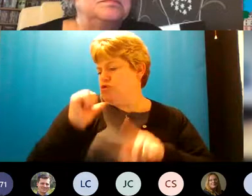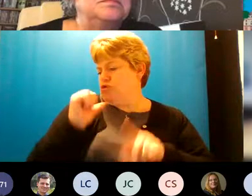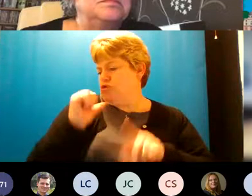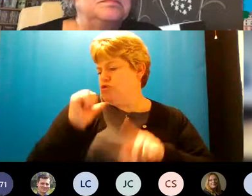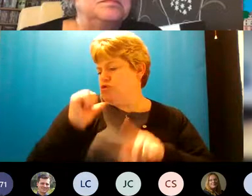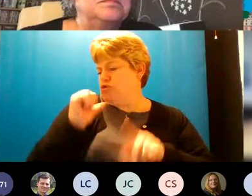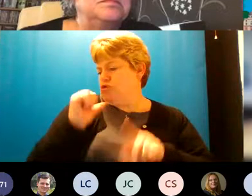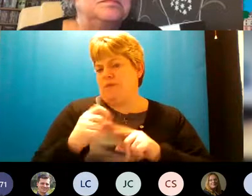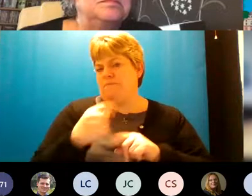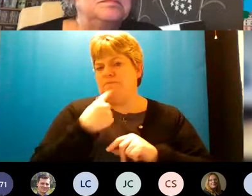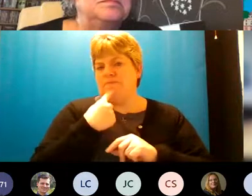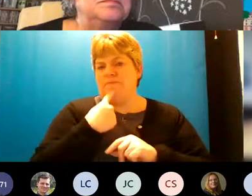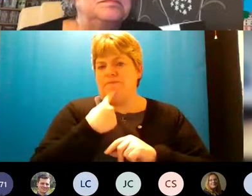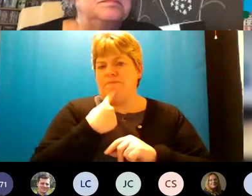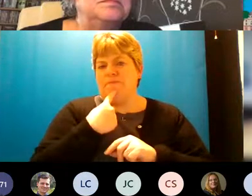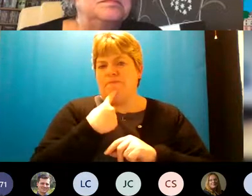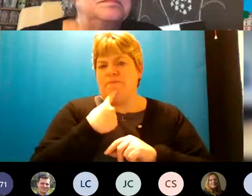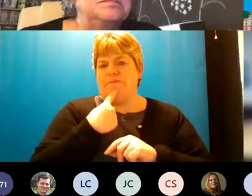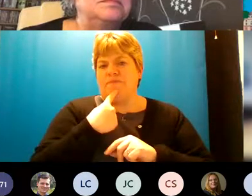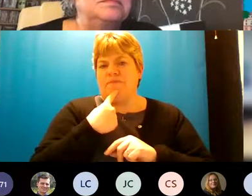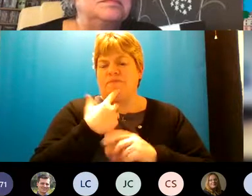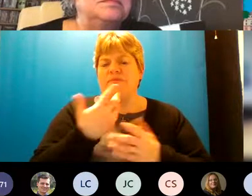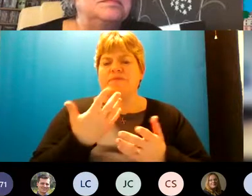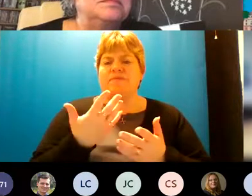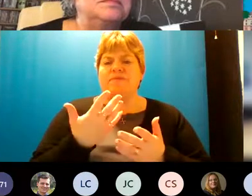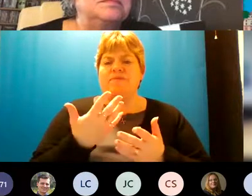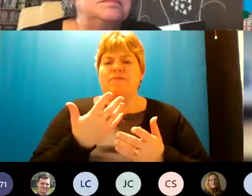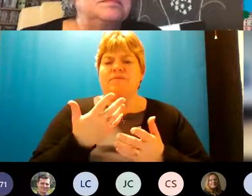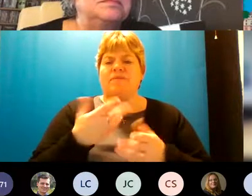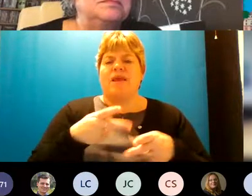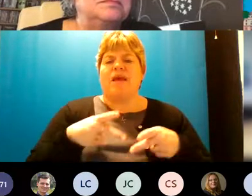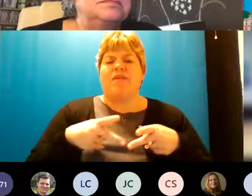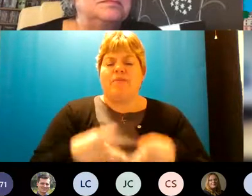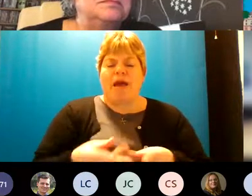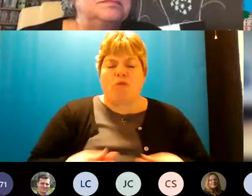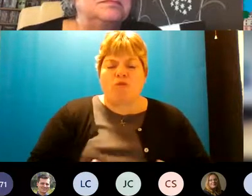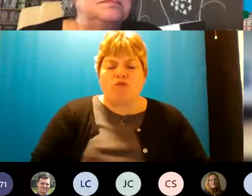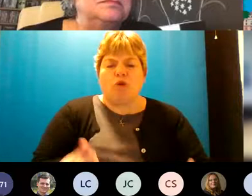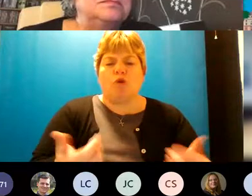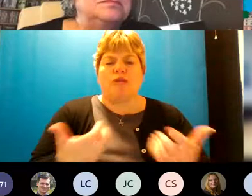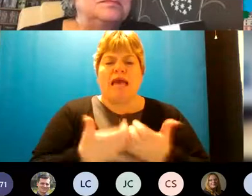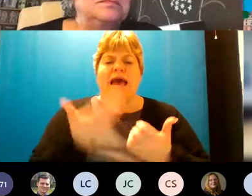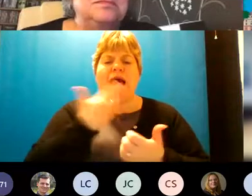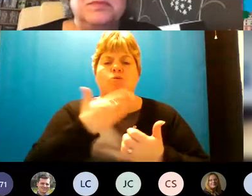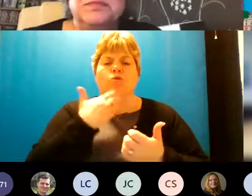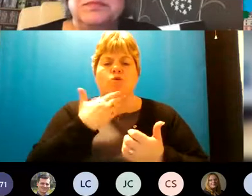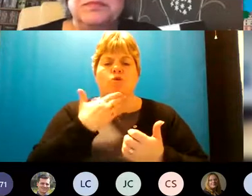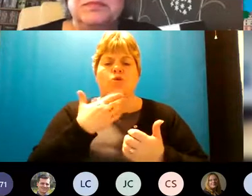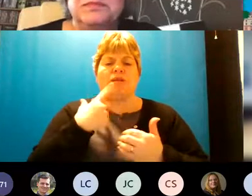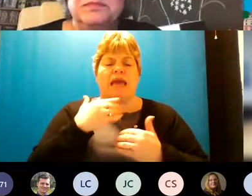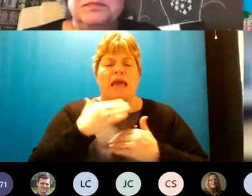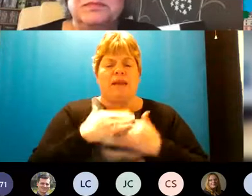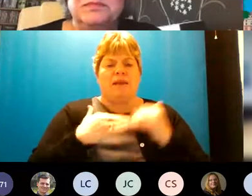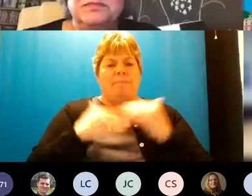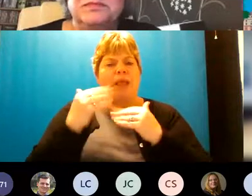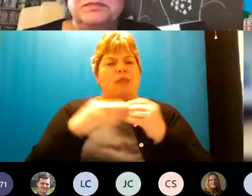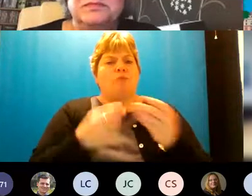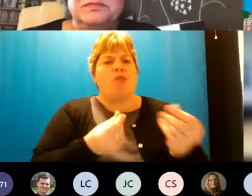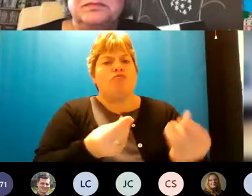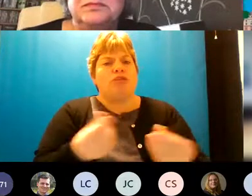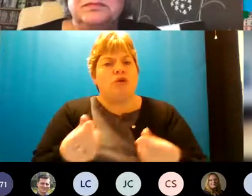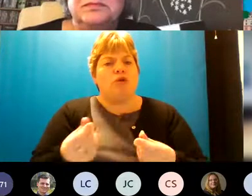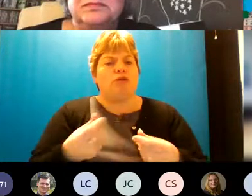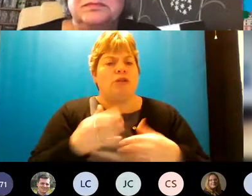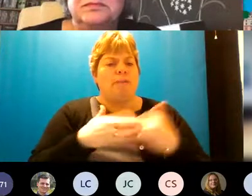make sure you get a copy copy of it where again the pathway of resources how schools can build those resources and those